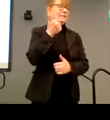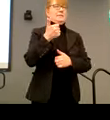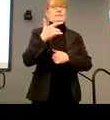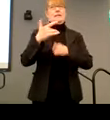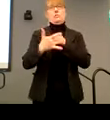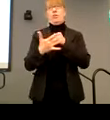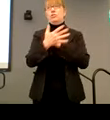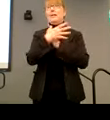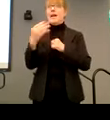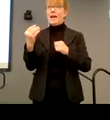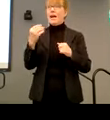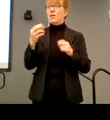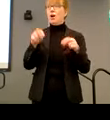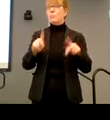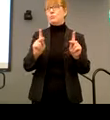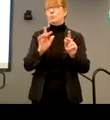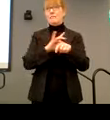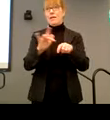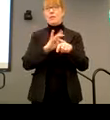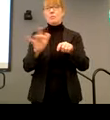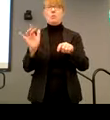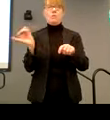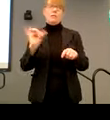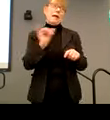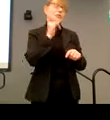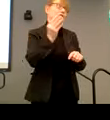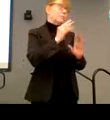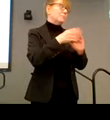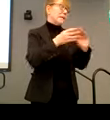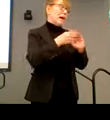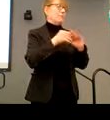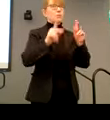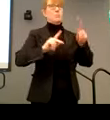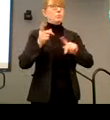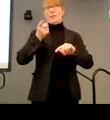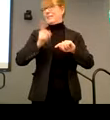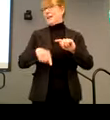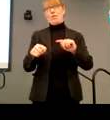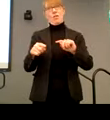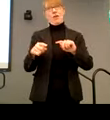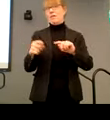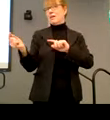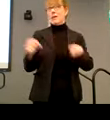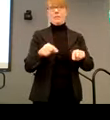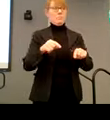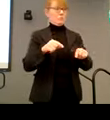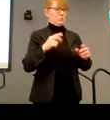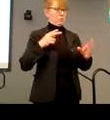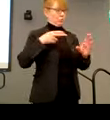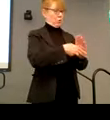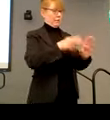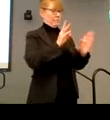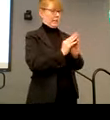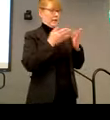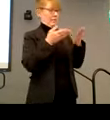that we make opportunities available. As Jim said, for people who cannot attend in-person meetings, that's what this equipment